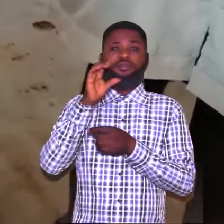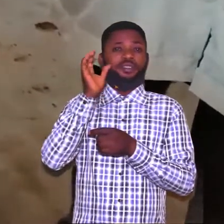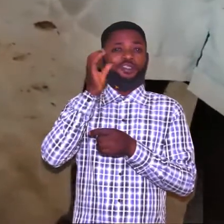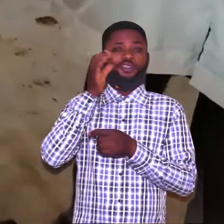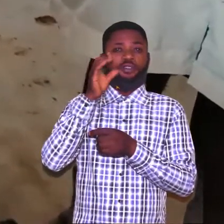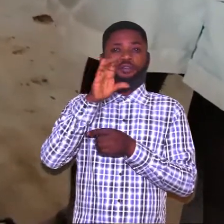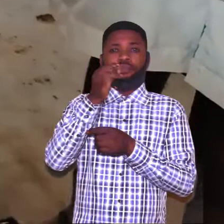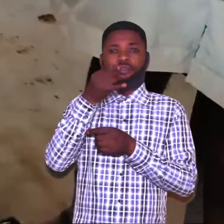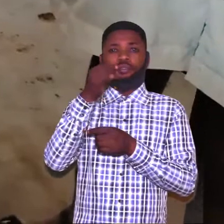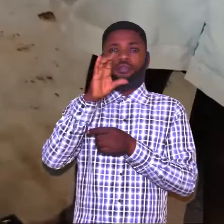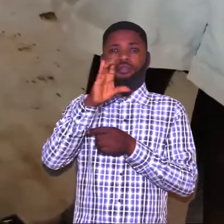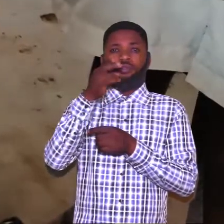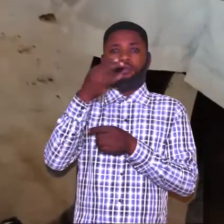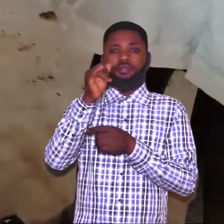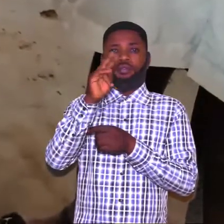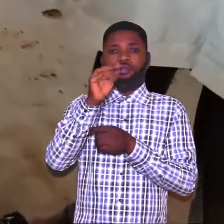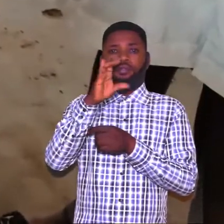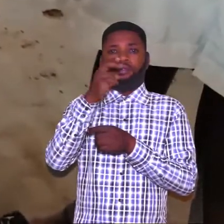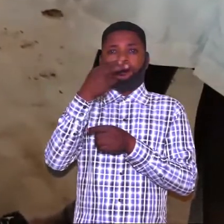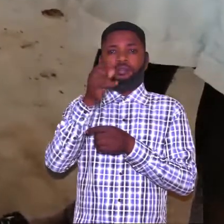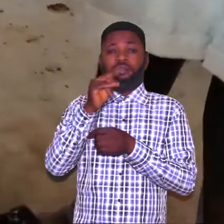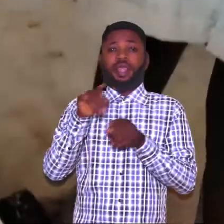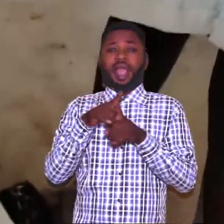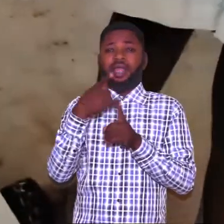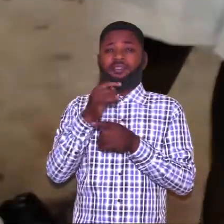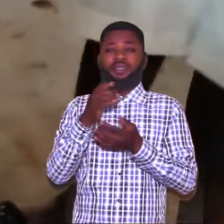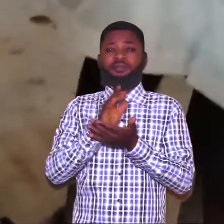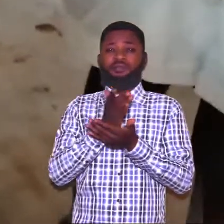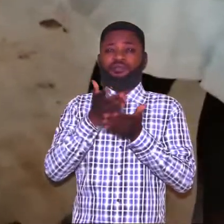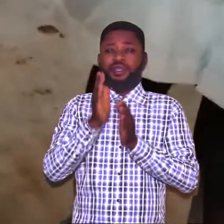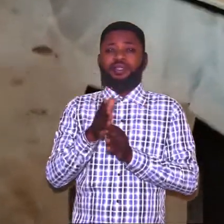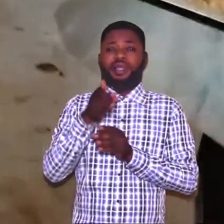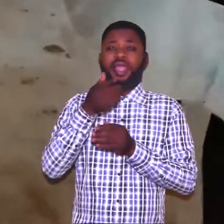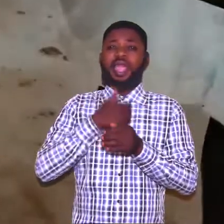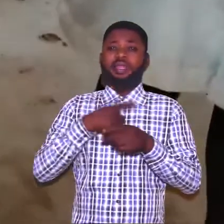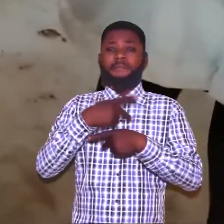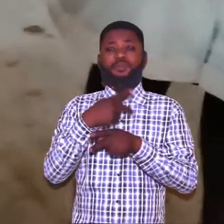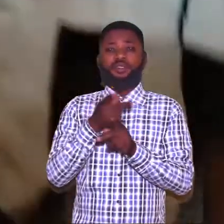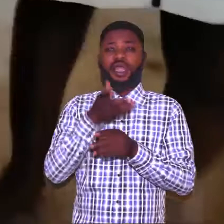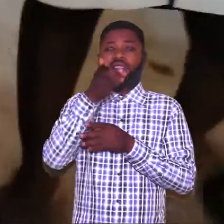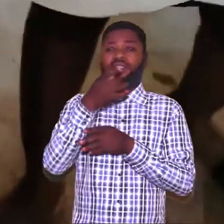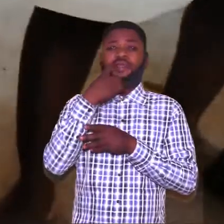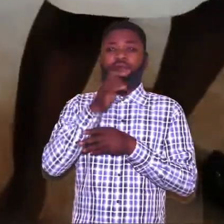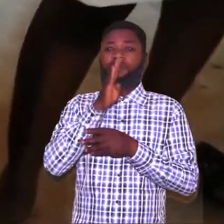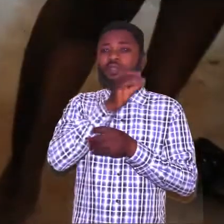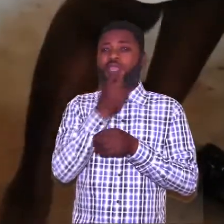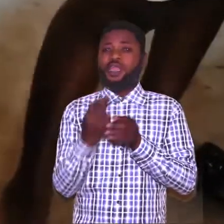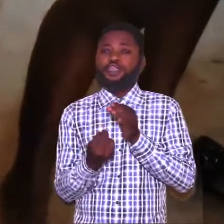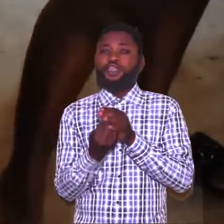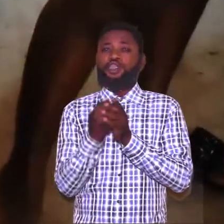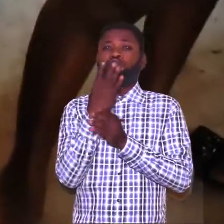a caterer any production there must be a nutritional